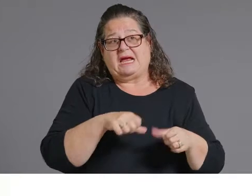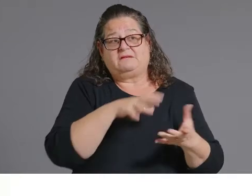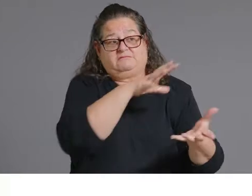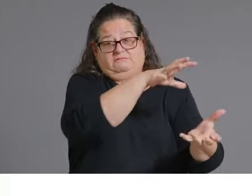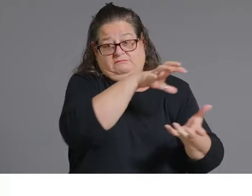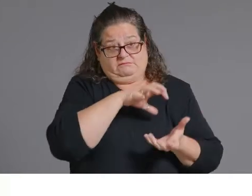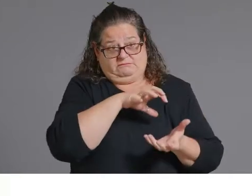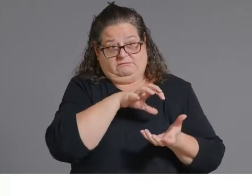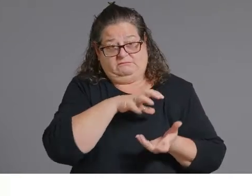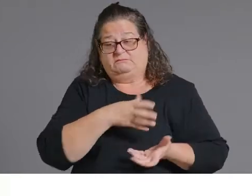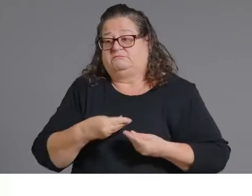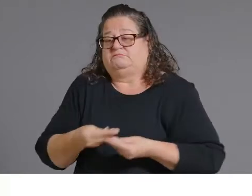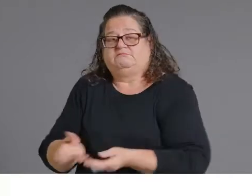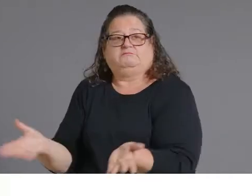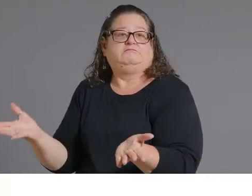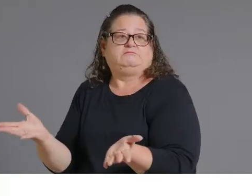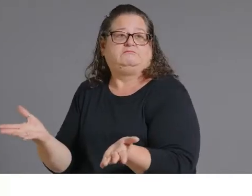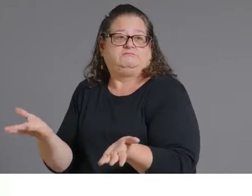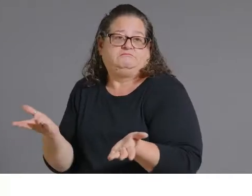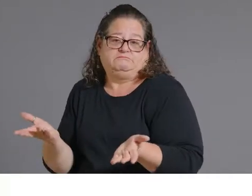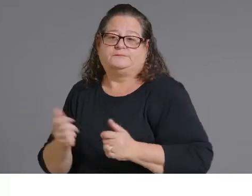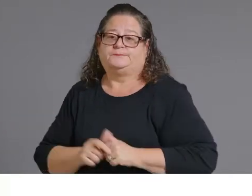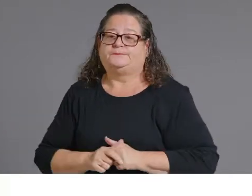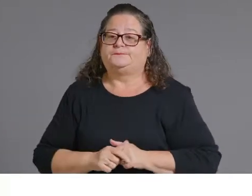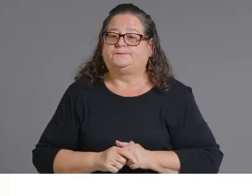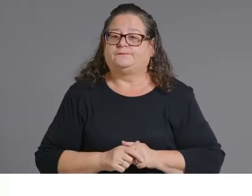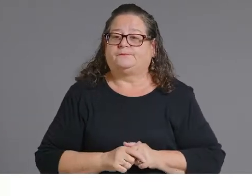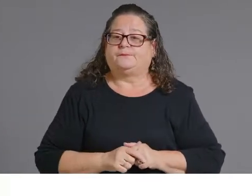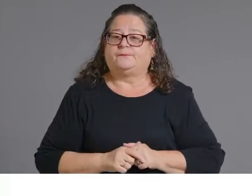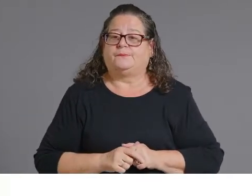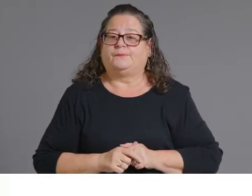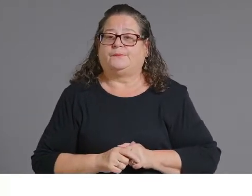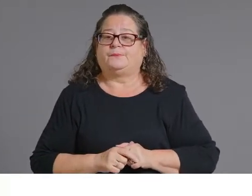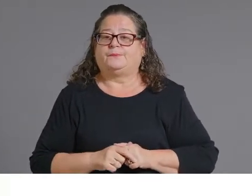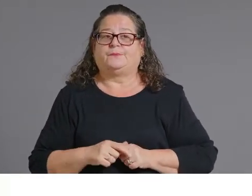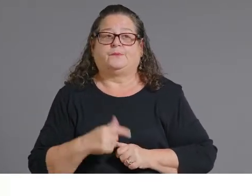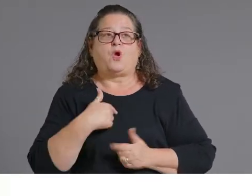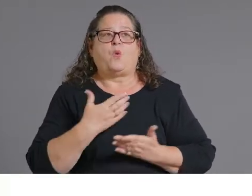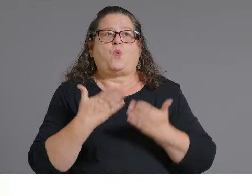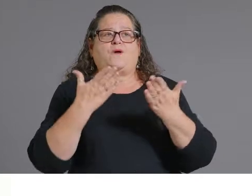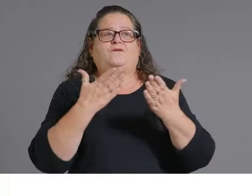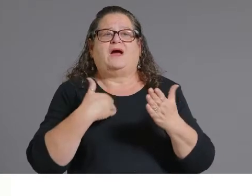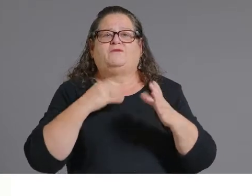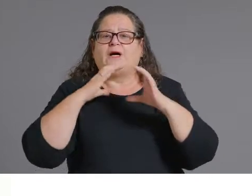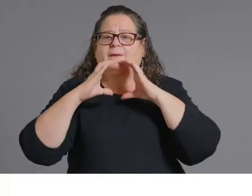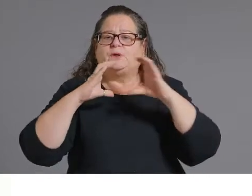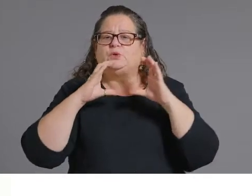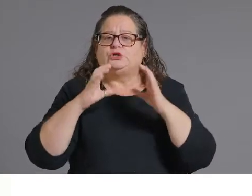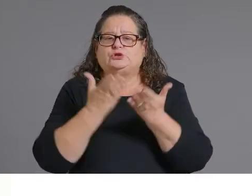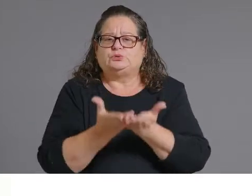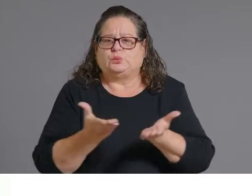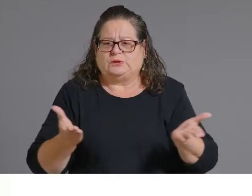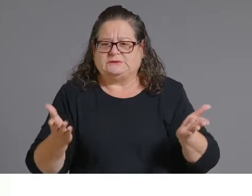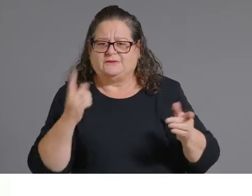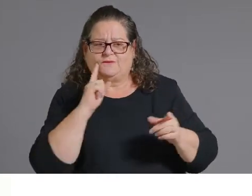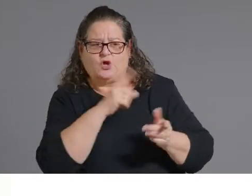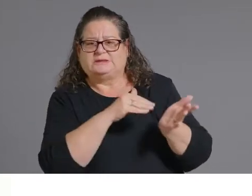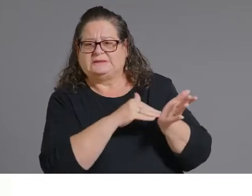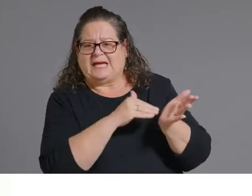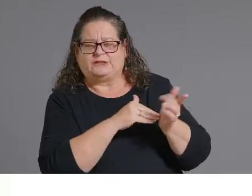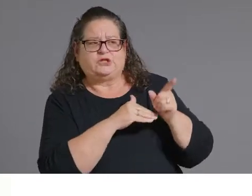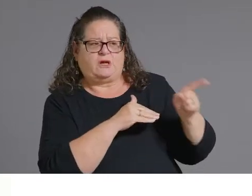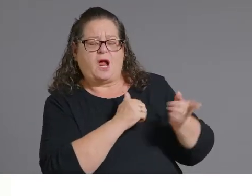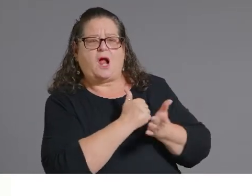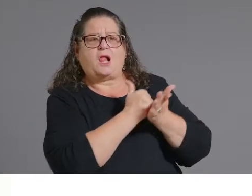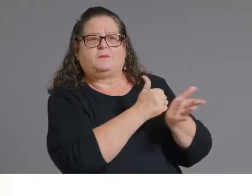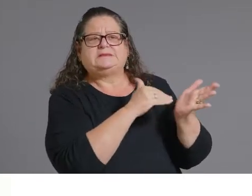convenience. We have a lot of communication tools that are available to help our providers be able to answer questions to know more